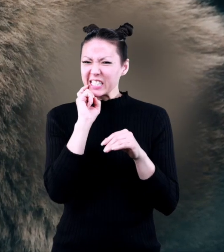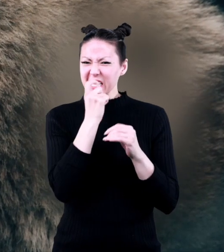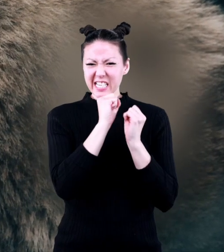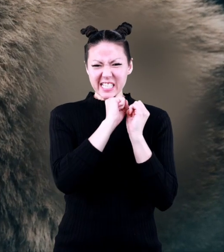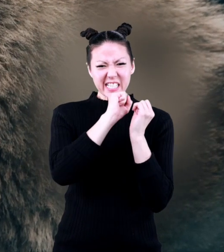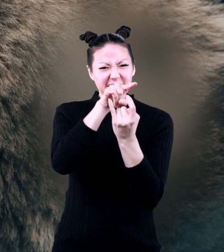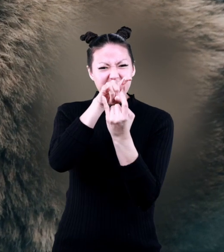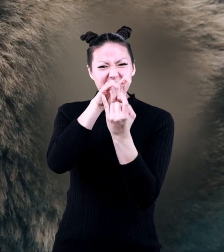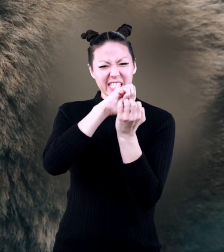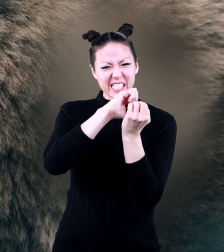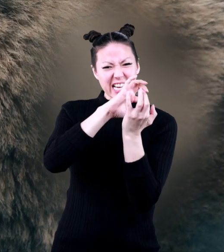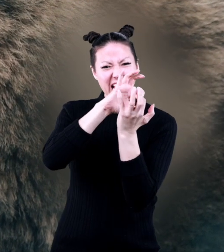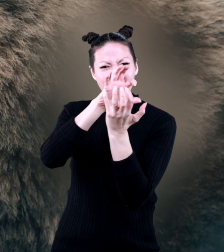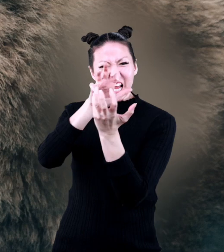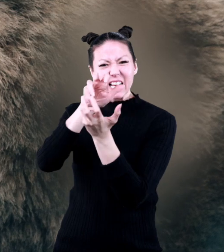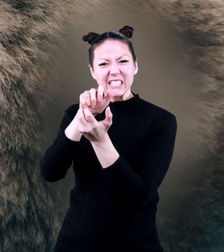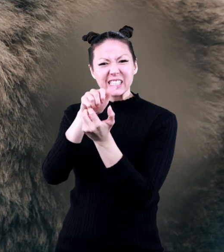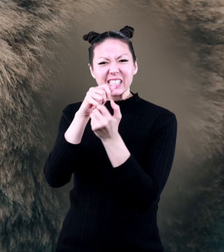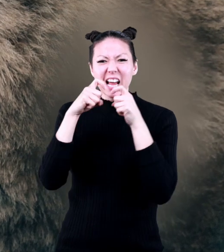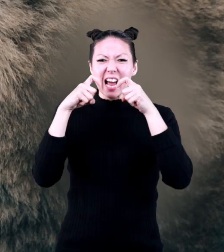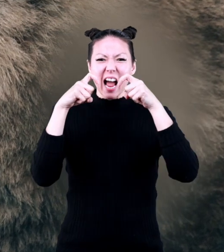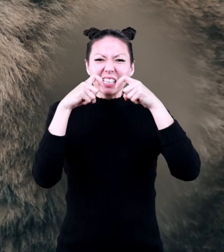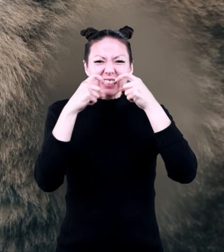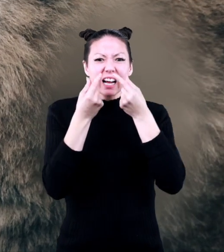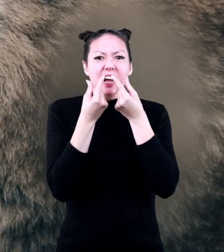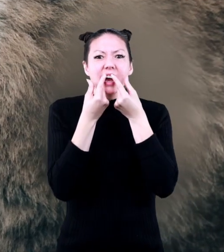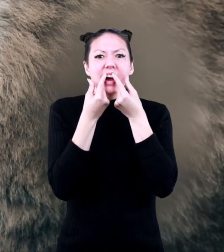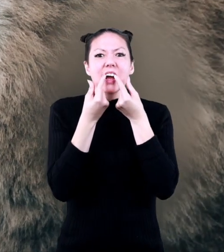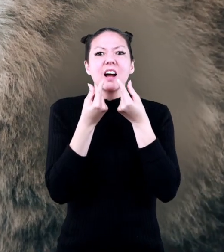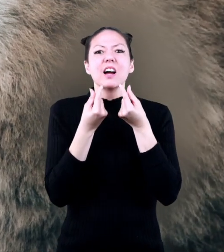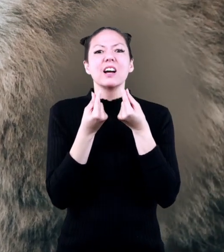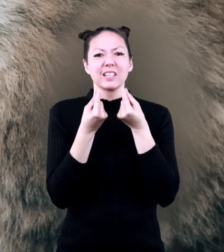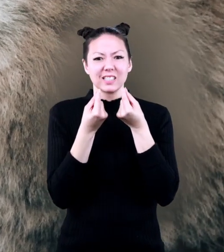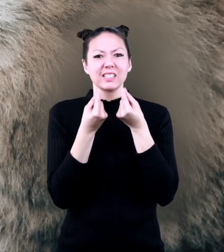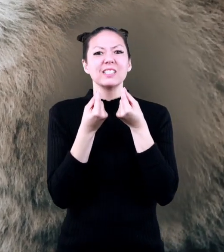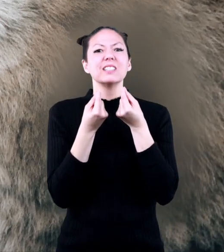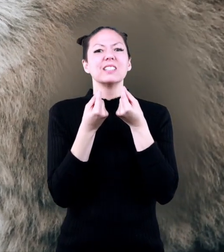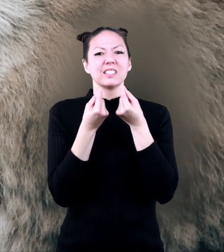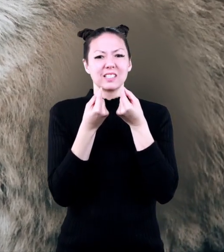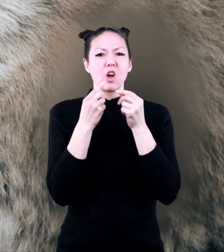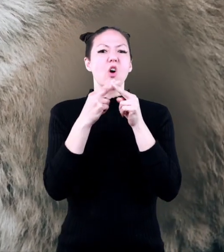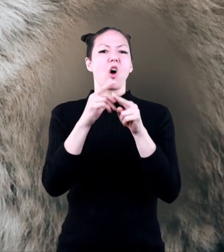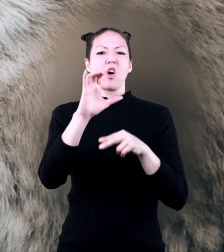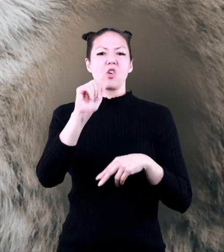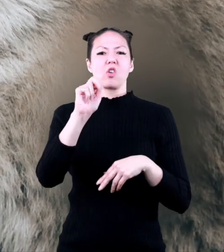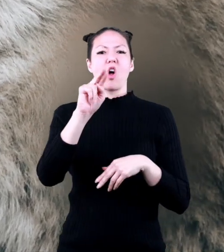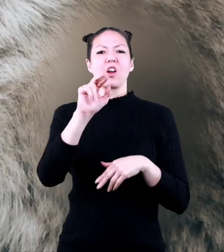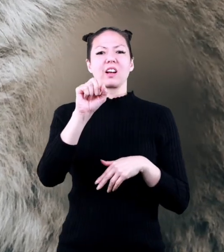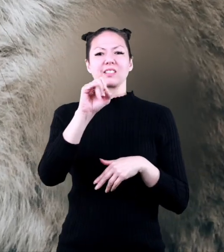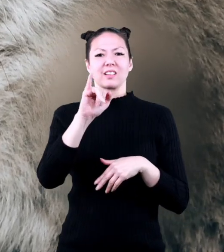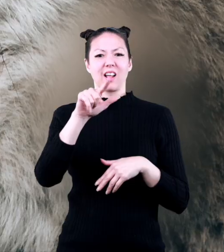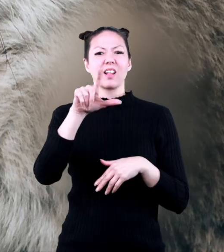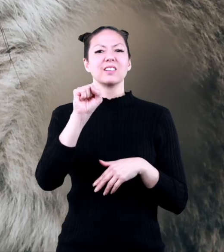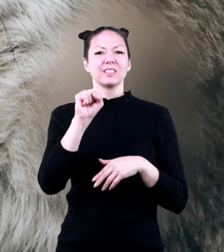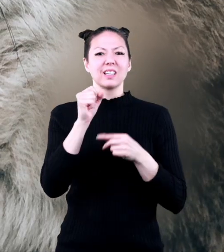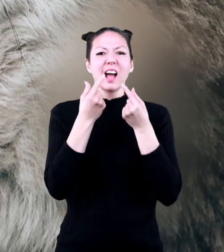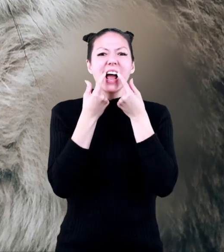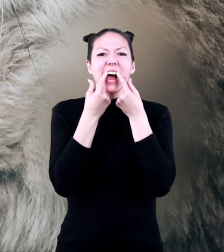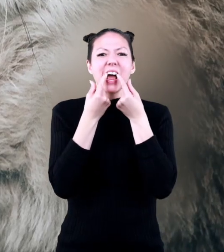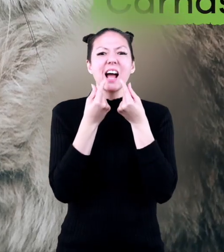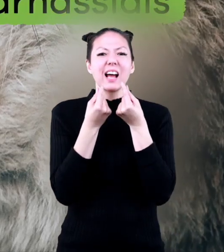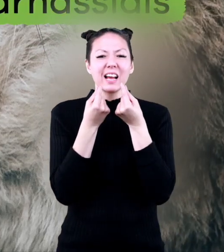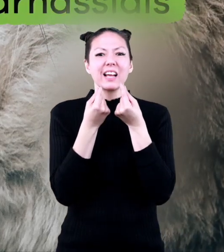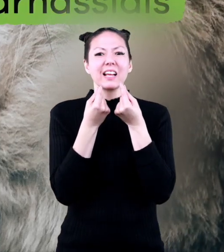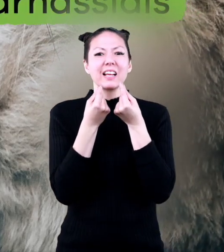canine teeth next to their front teeth, plus sharp cheek teeth called carnesiales.